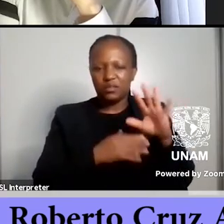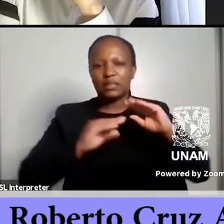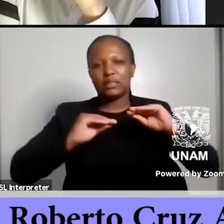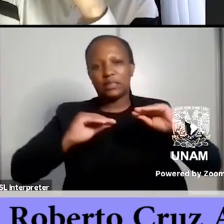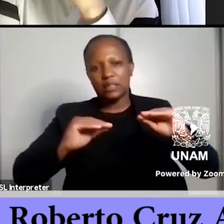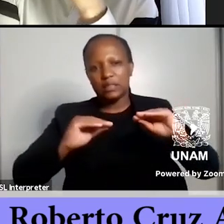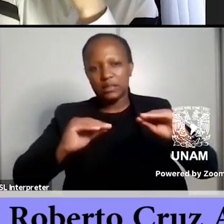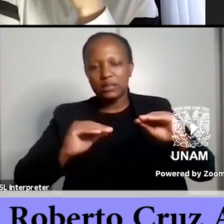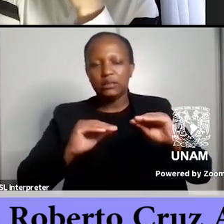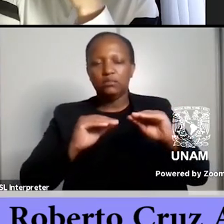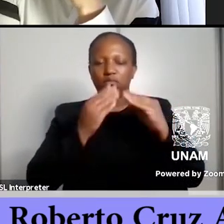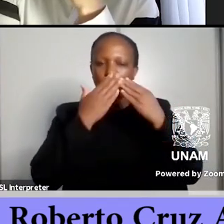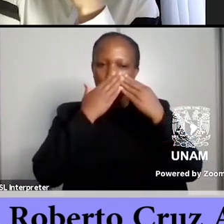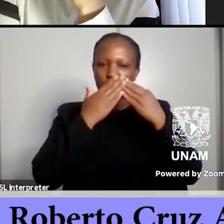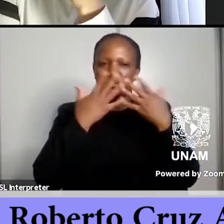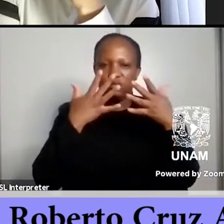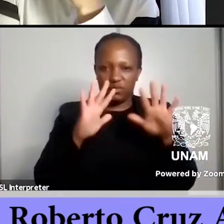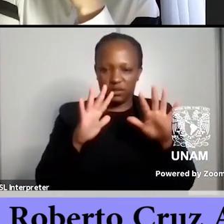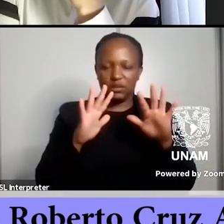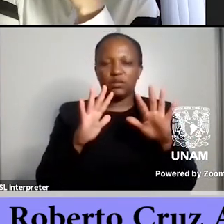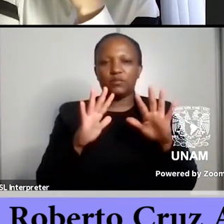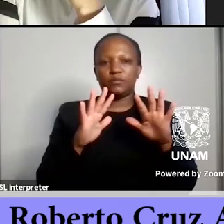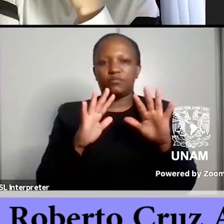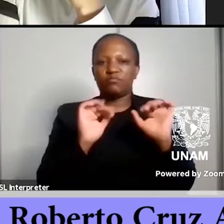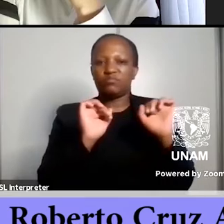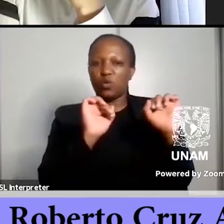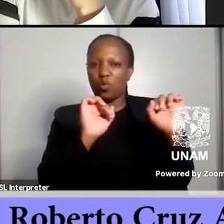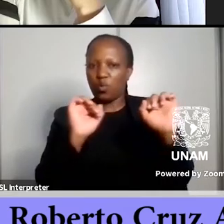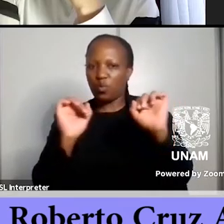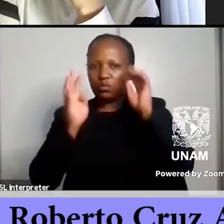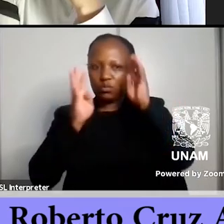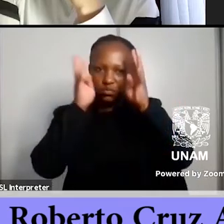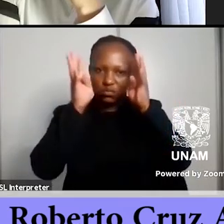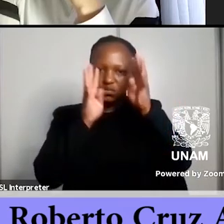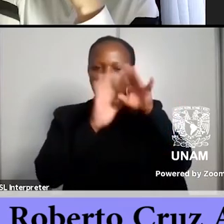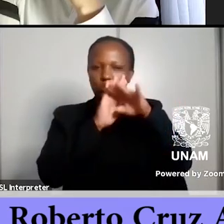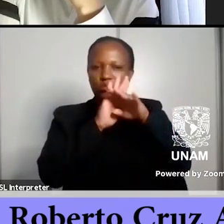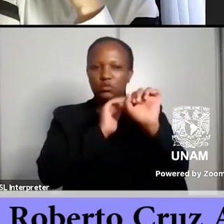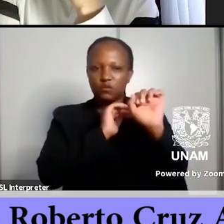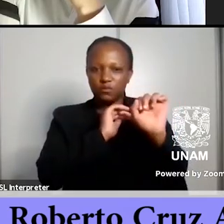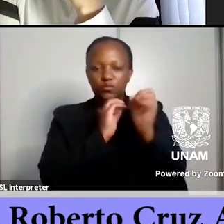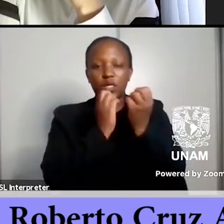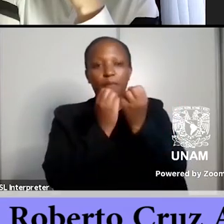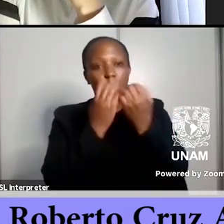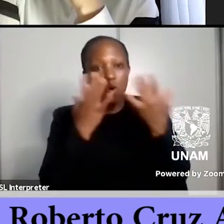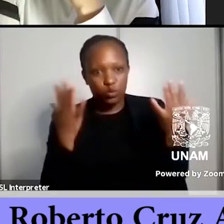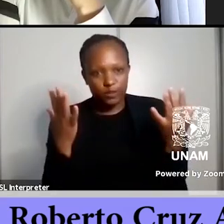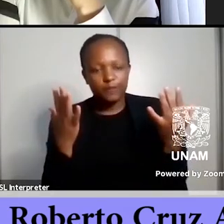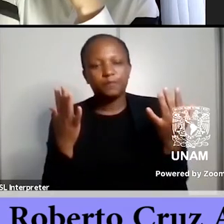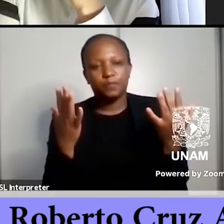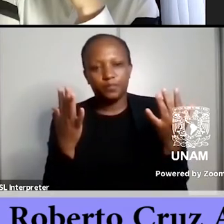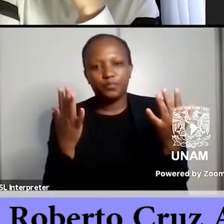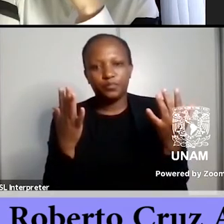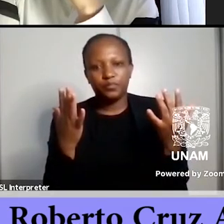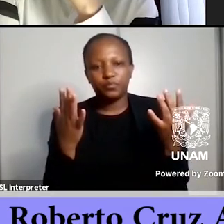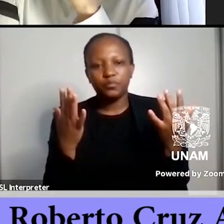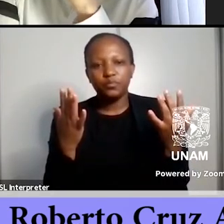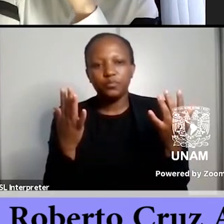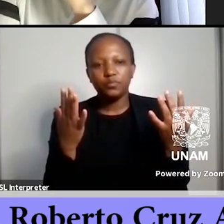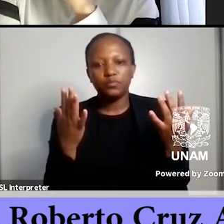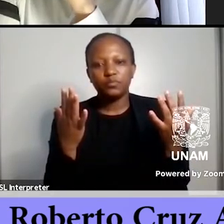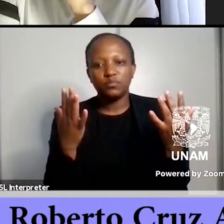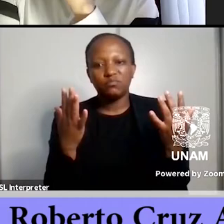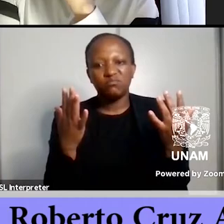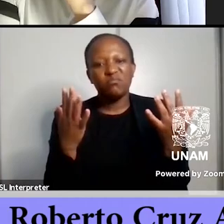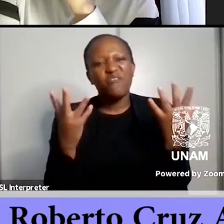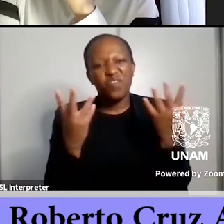studied in the creative programs in USA mostly a very few